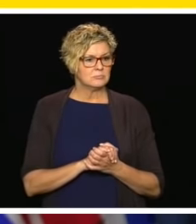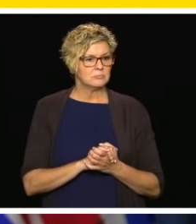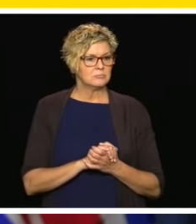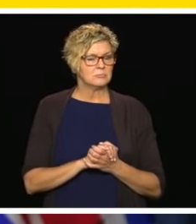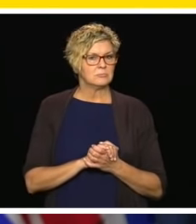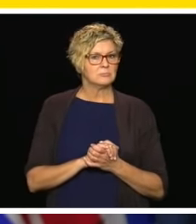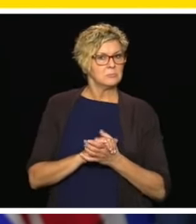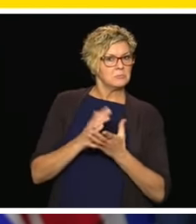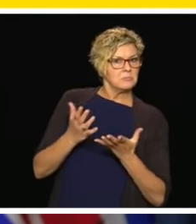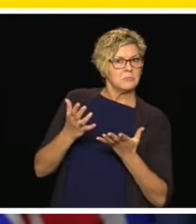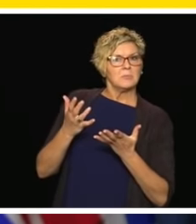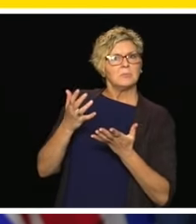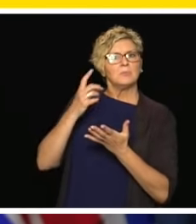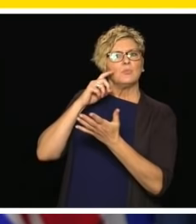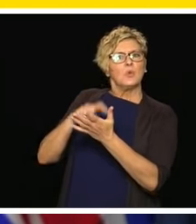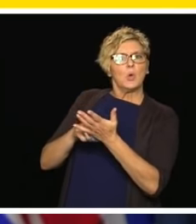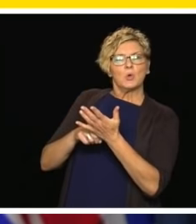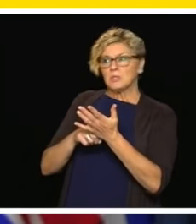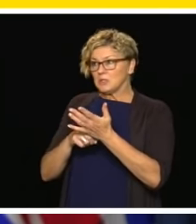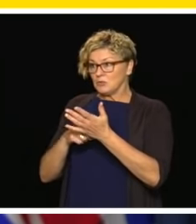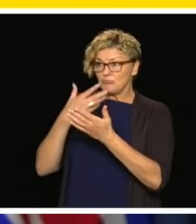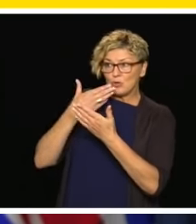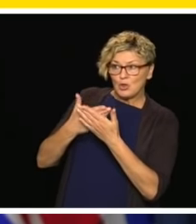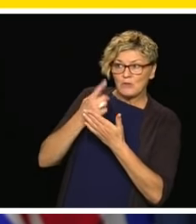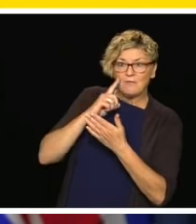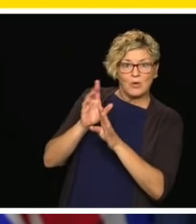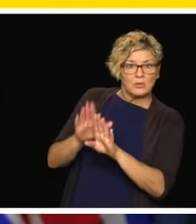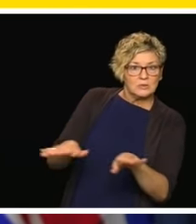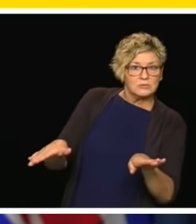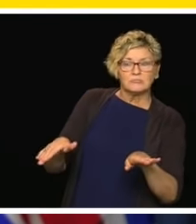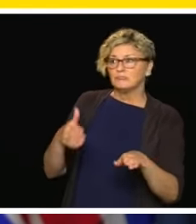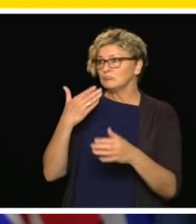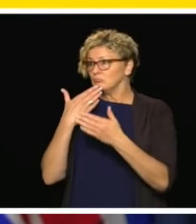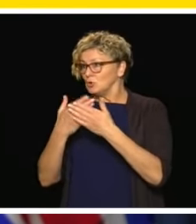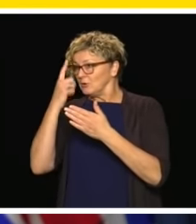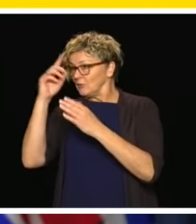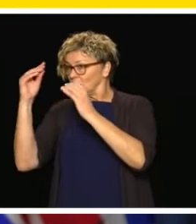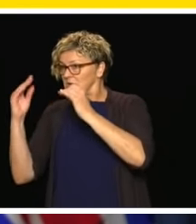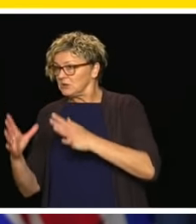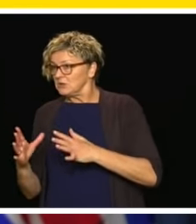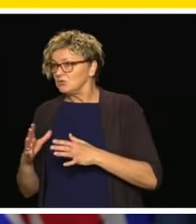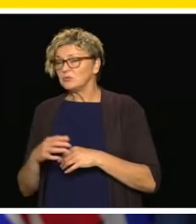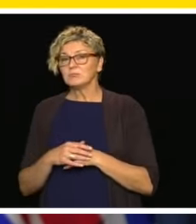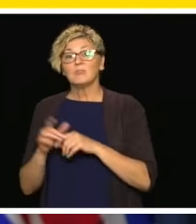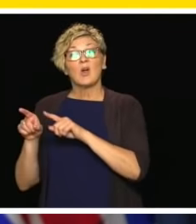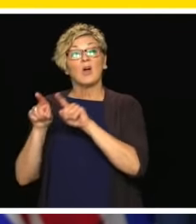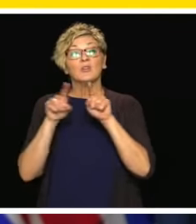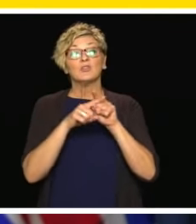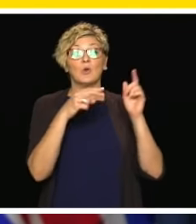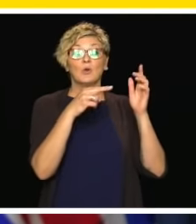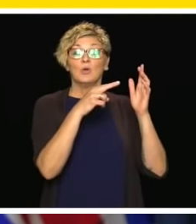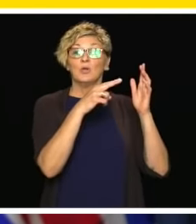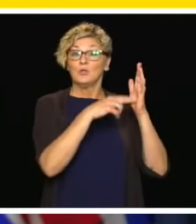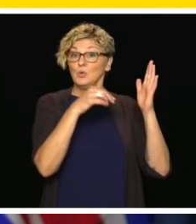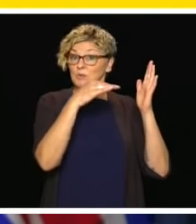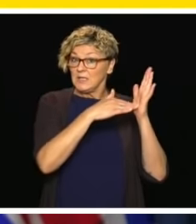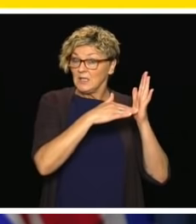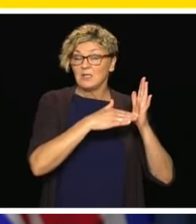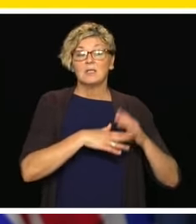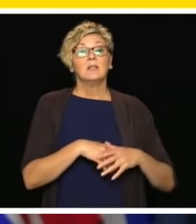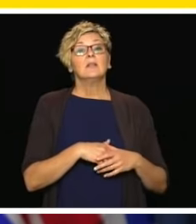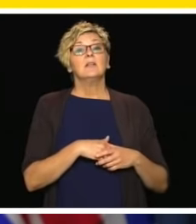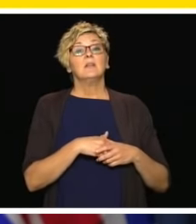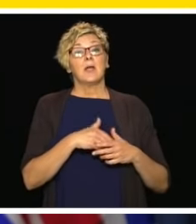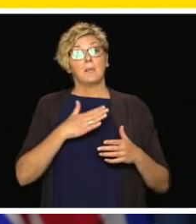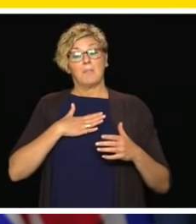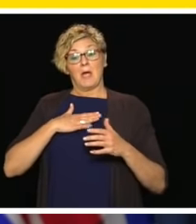well kids and teaching and support staff have responded to that. So I would say Denmark has been very instructive. New Zealand of course we've been in